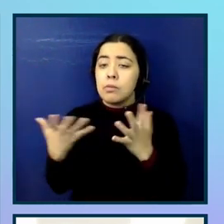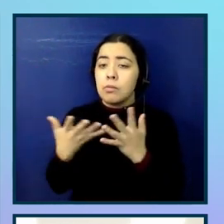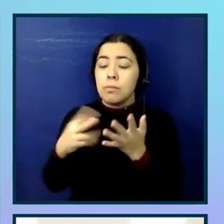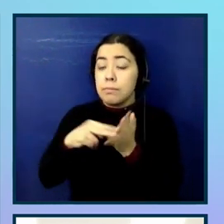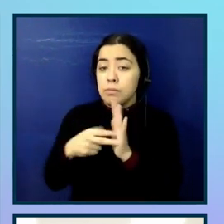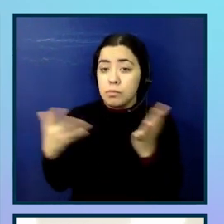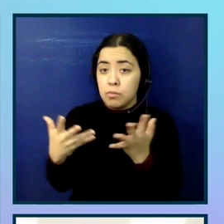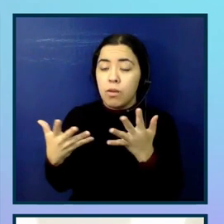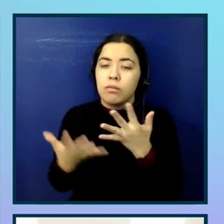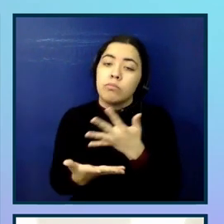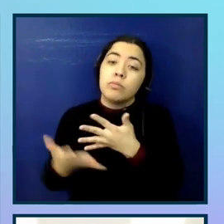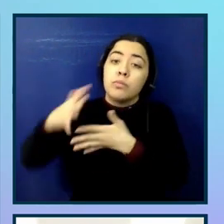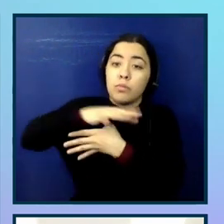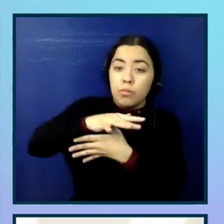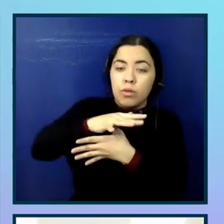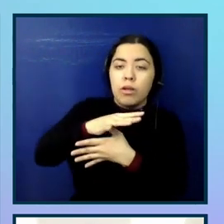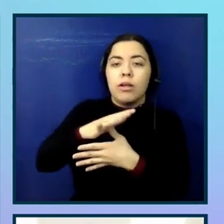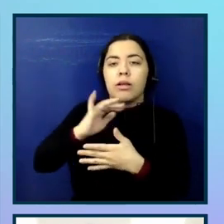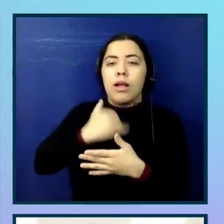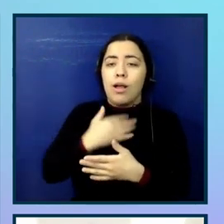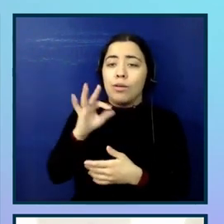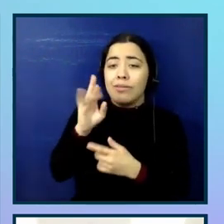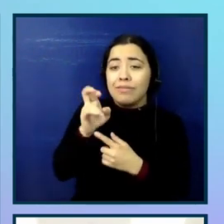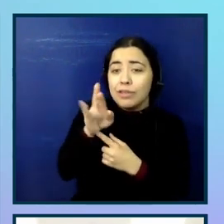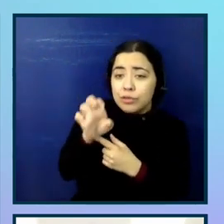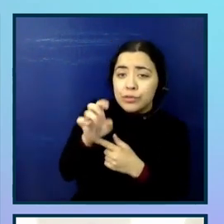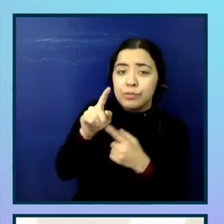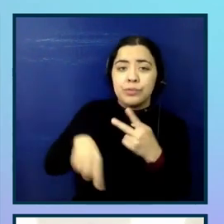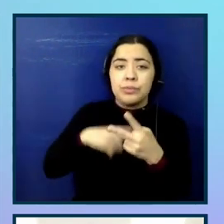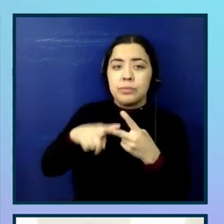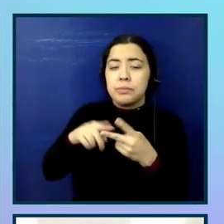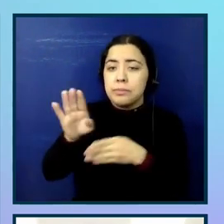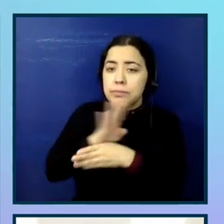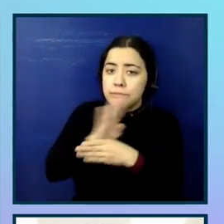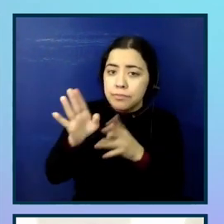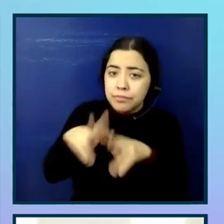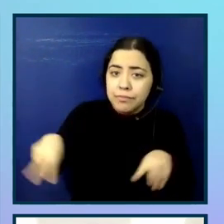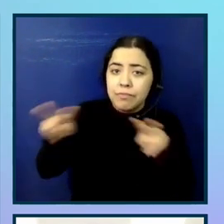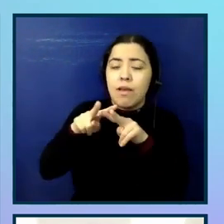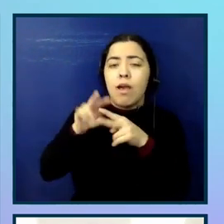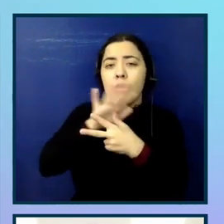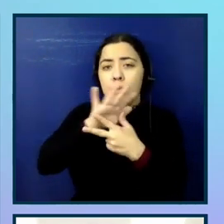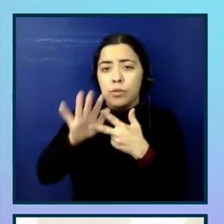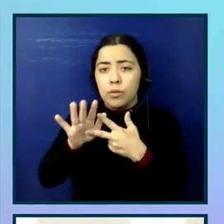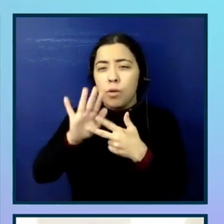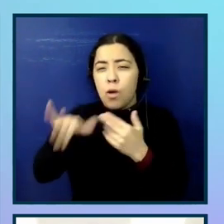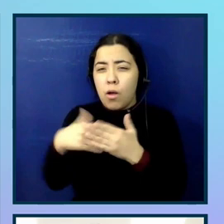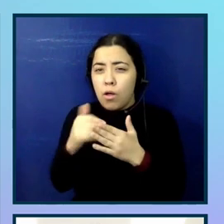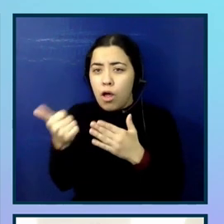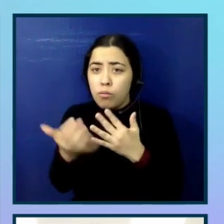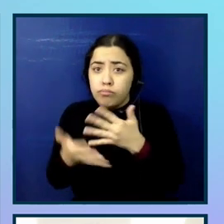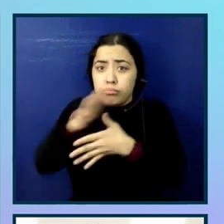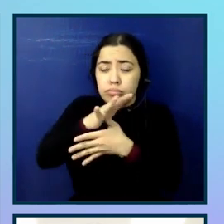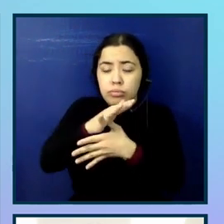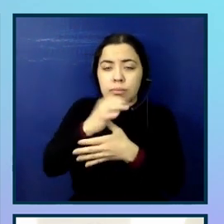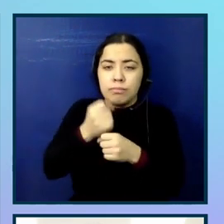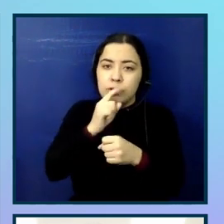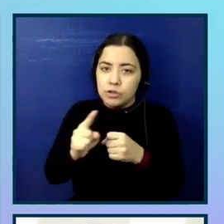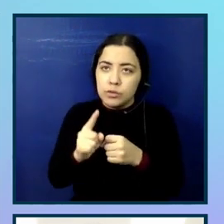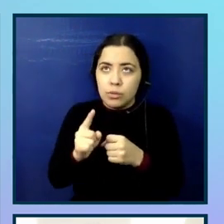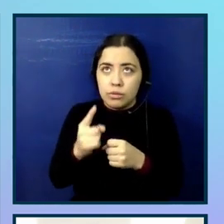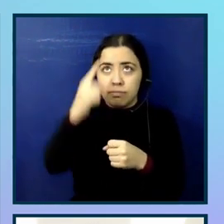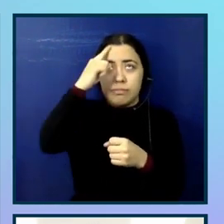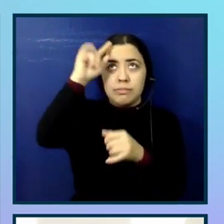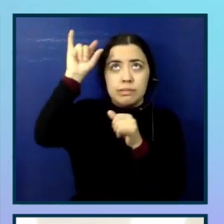as part of your features and your other business values to ensure that you're really delivering that quality. And then lastly,